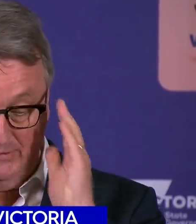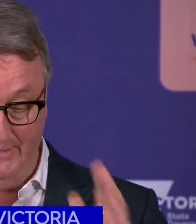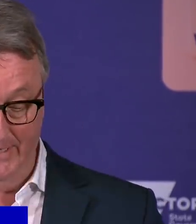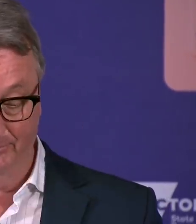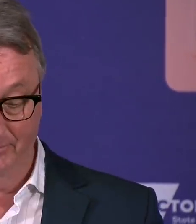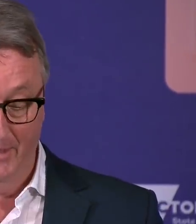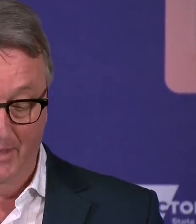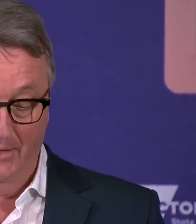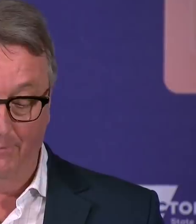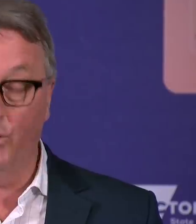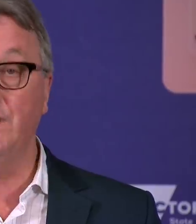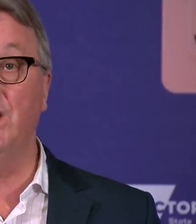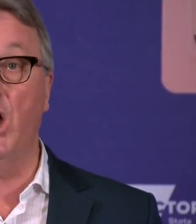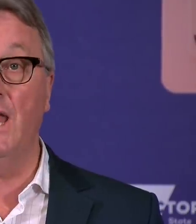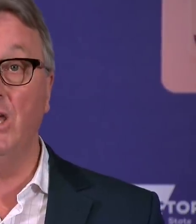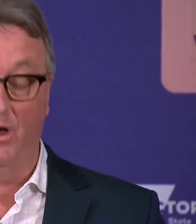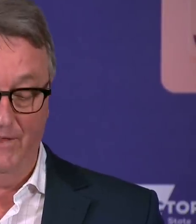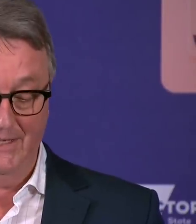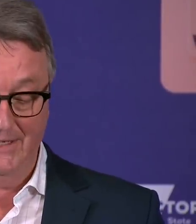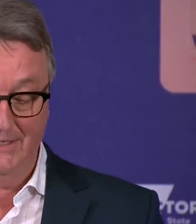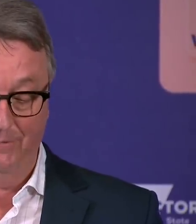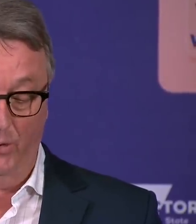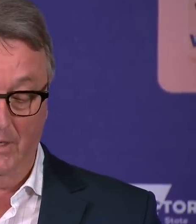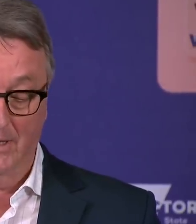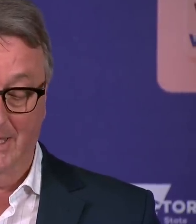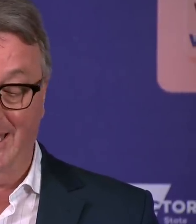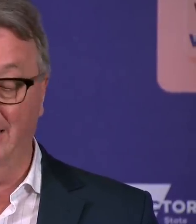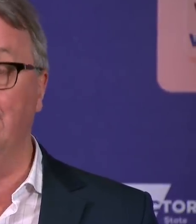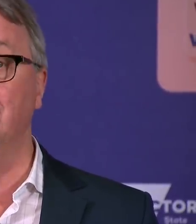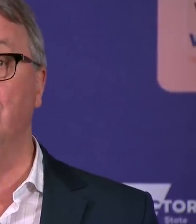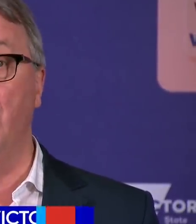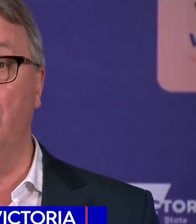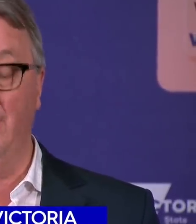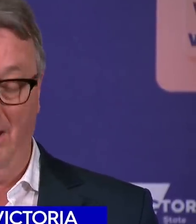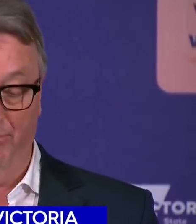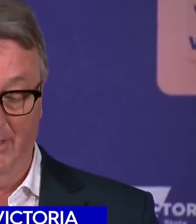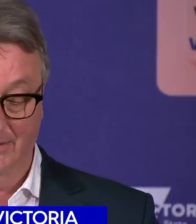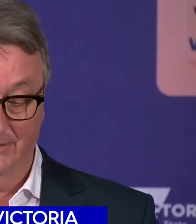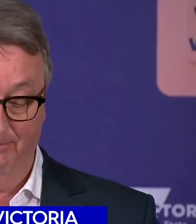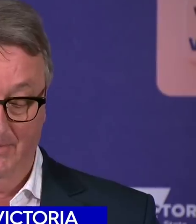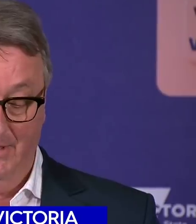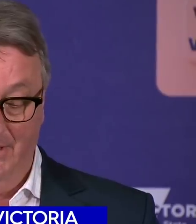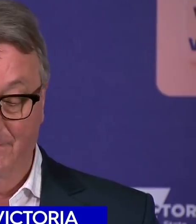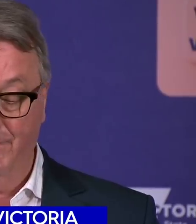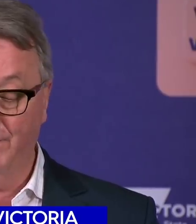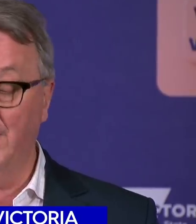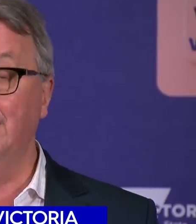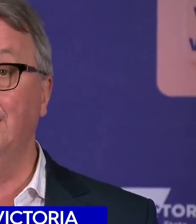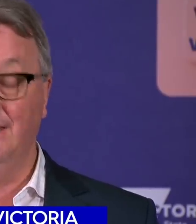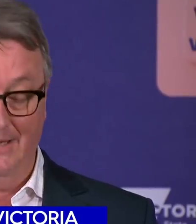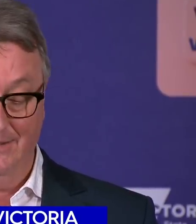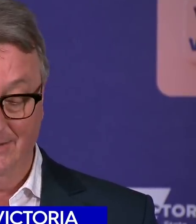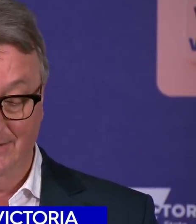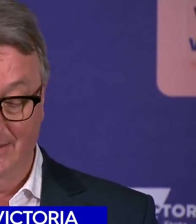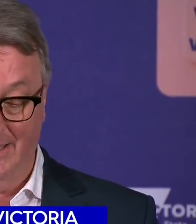we've reported today. 49 of these 64 are linked to known outbreaks. 15